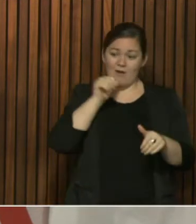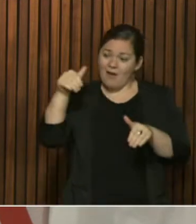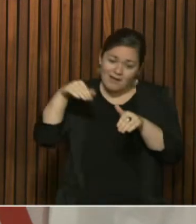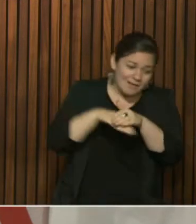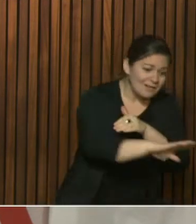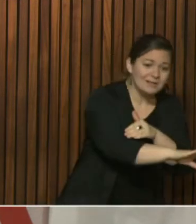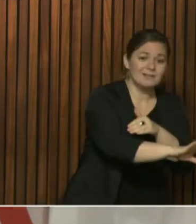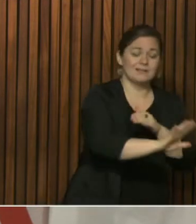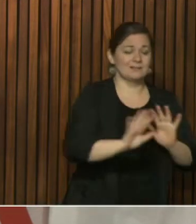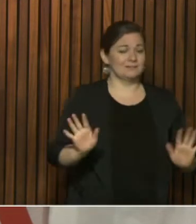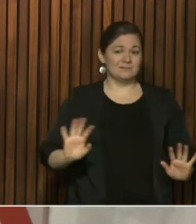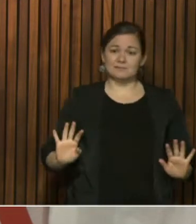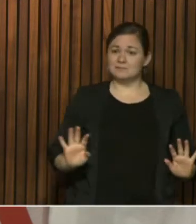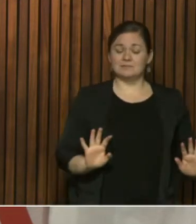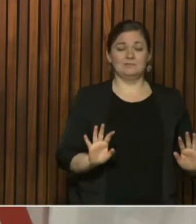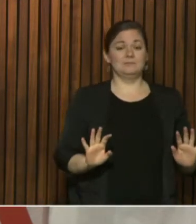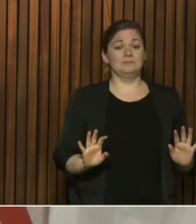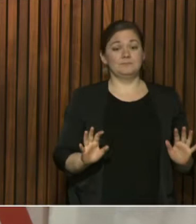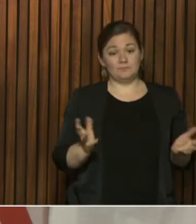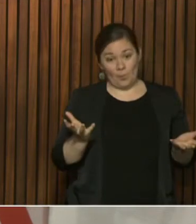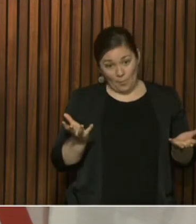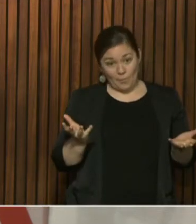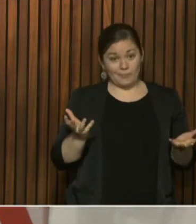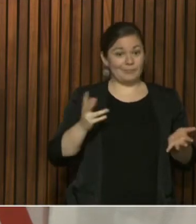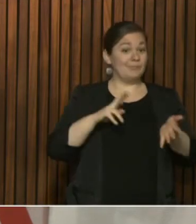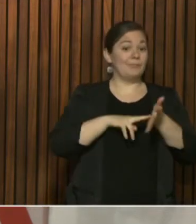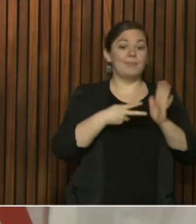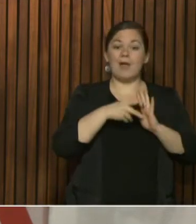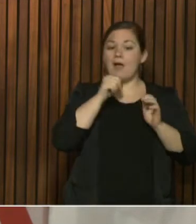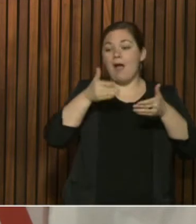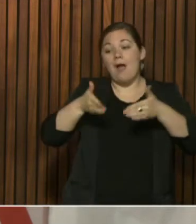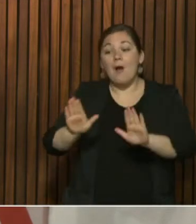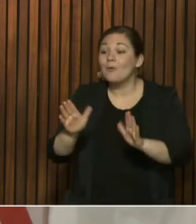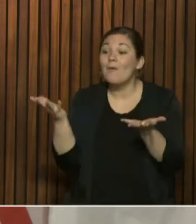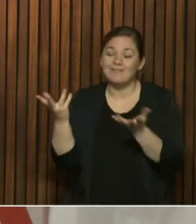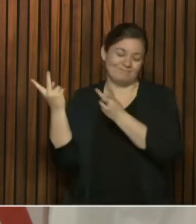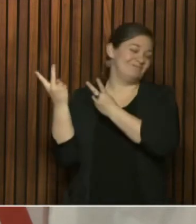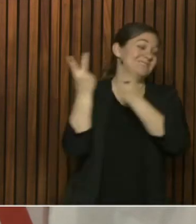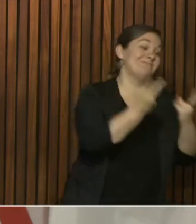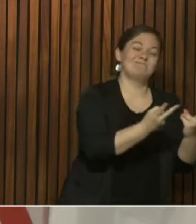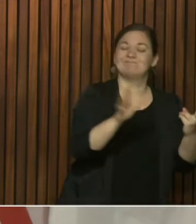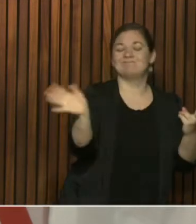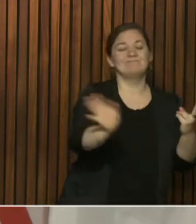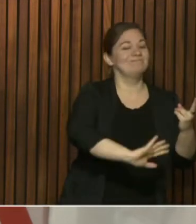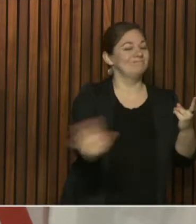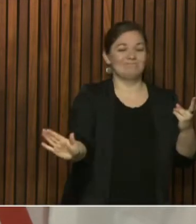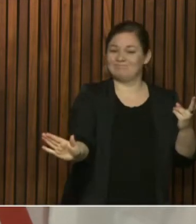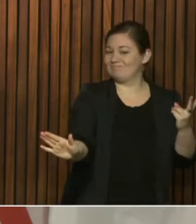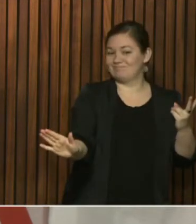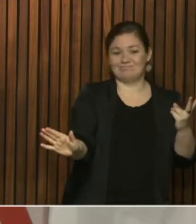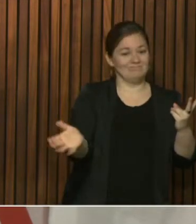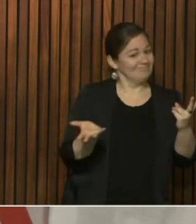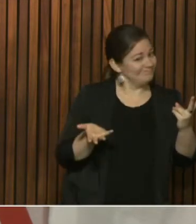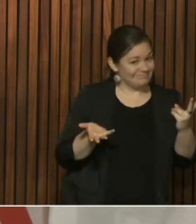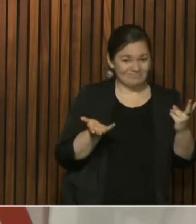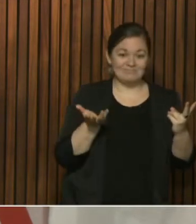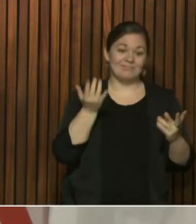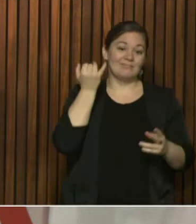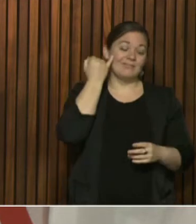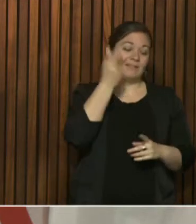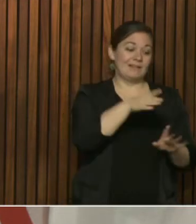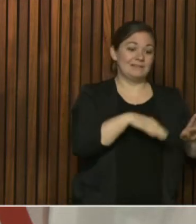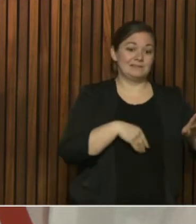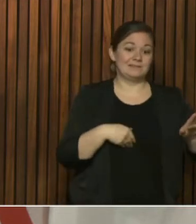not having visitors except in, you know, important compassionate circumstances.